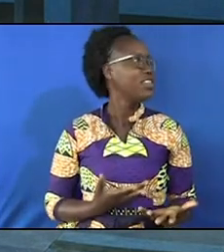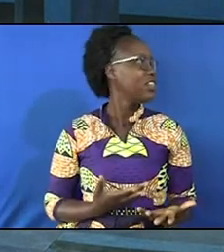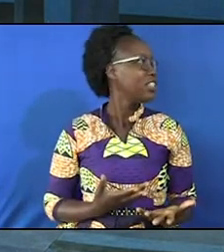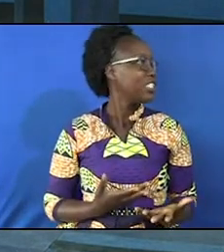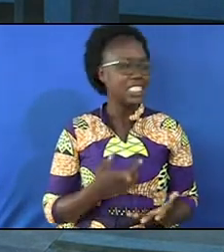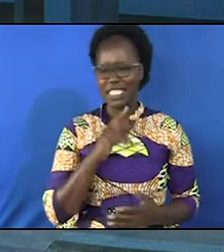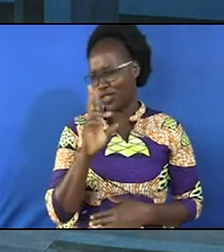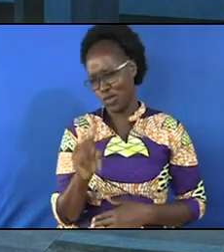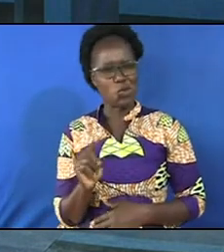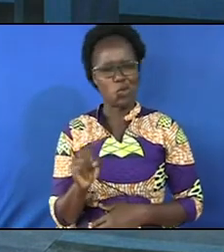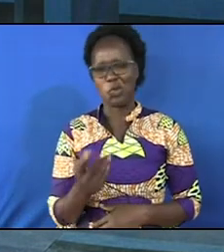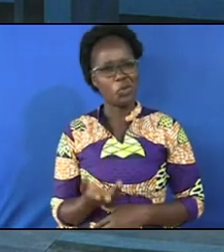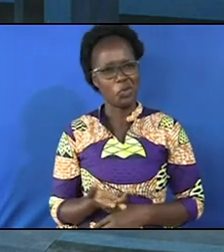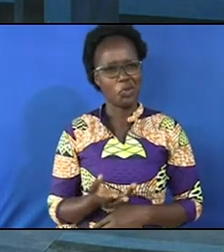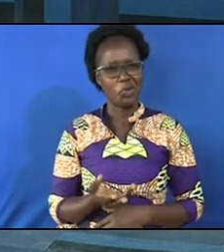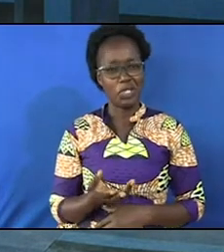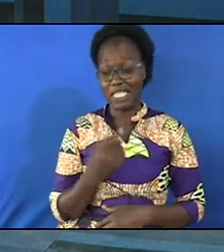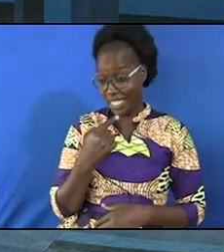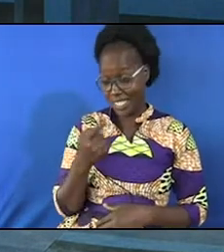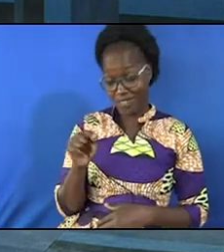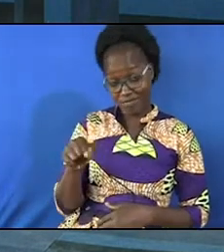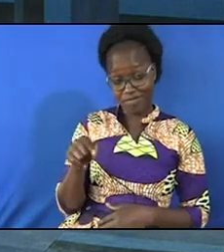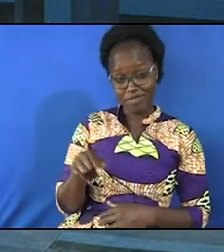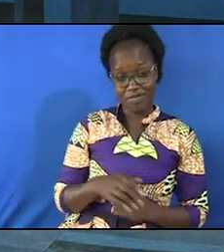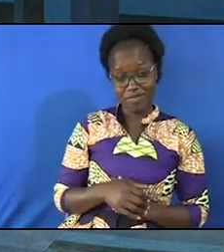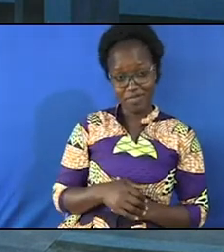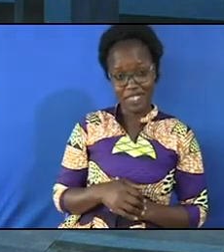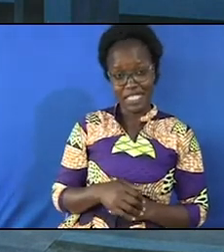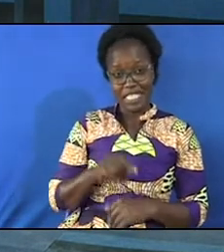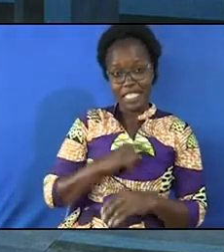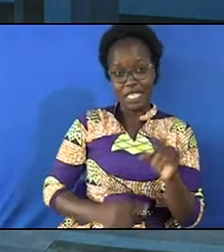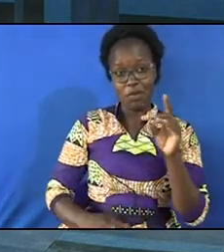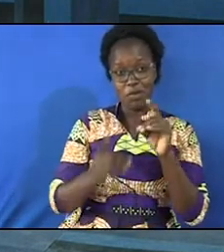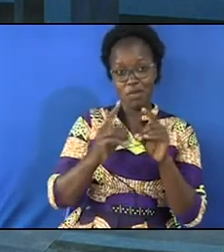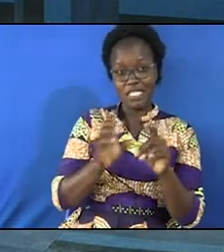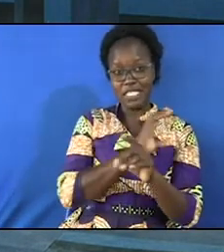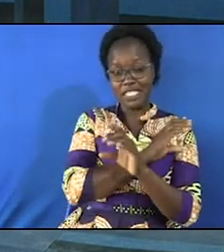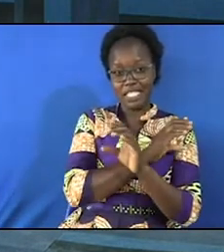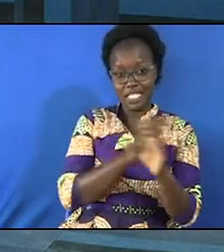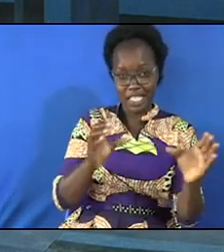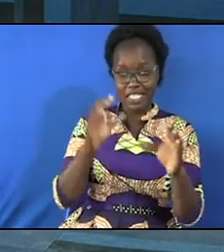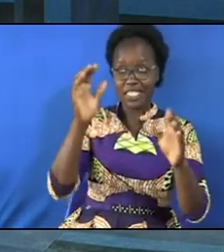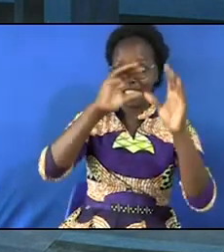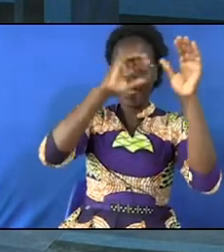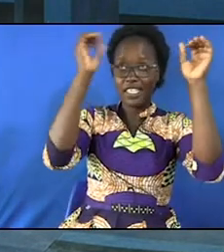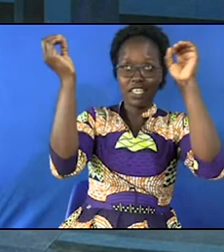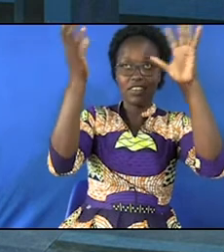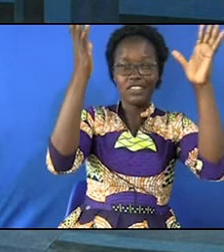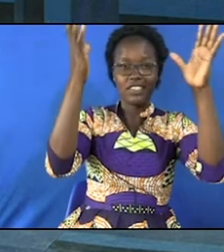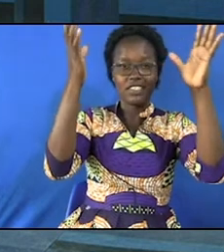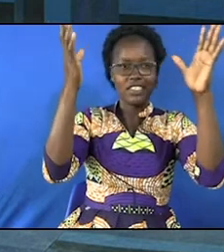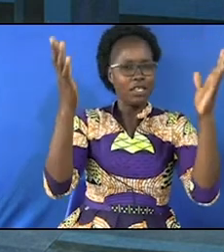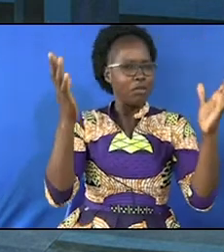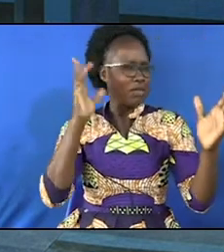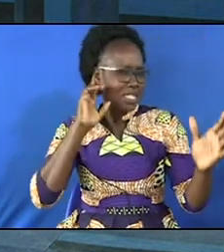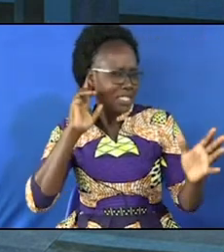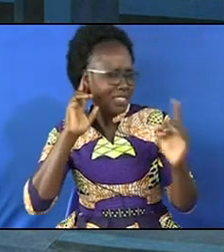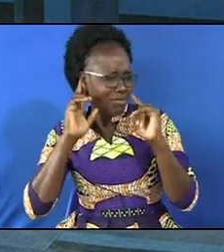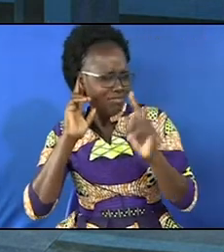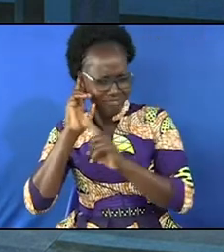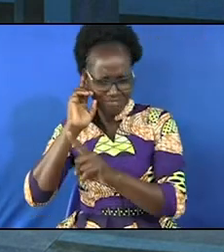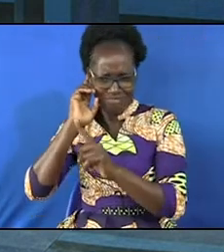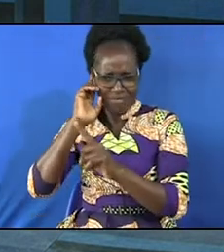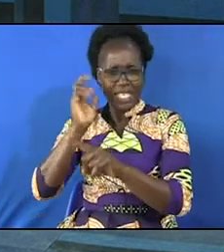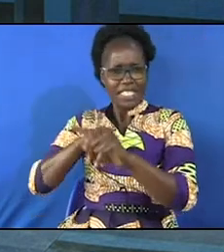he says no when he says this that when he shall meet Christ in the clouds I was listening to him